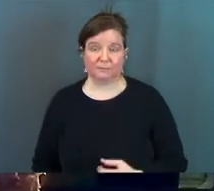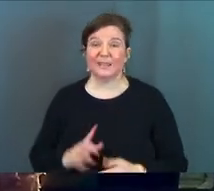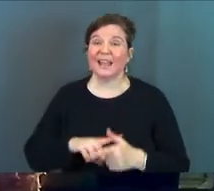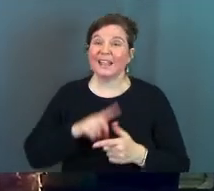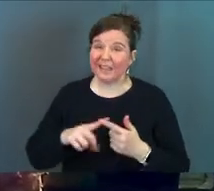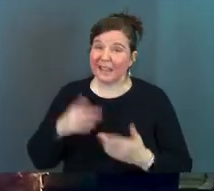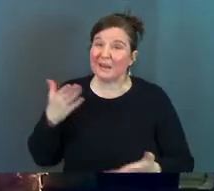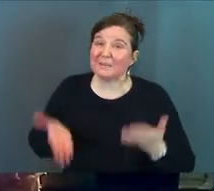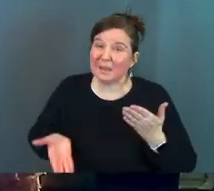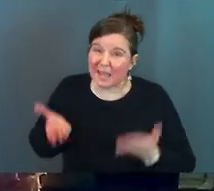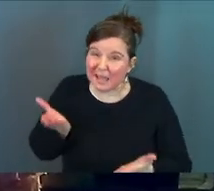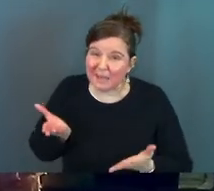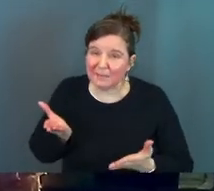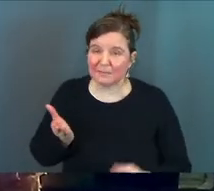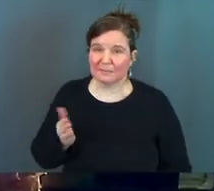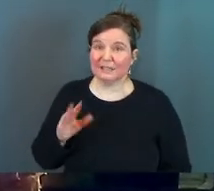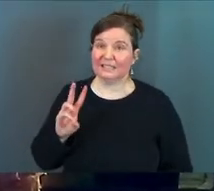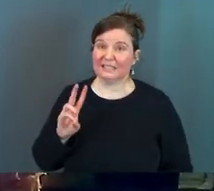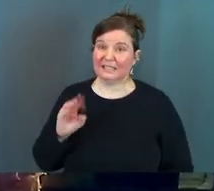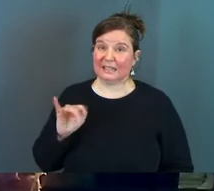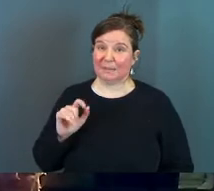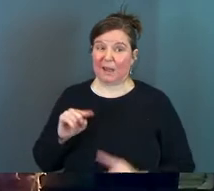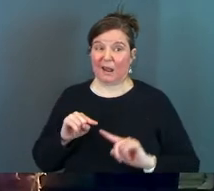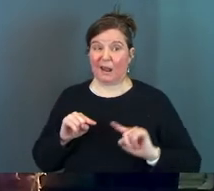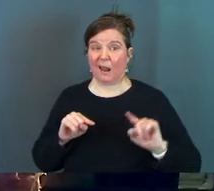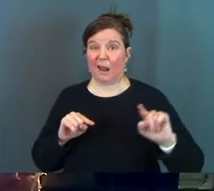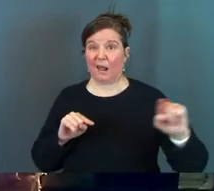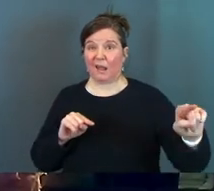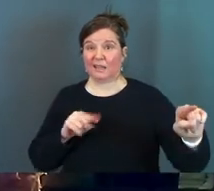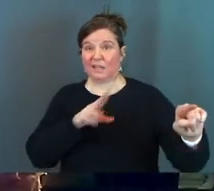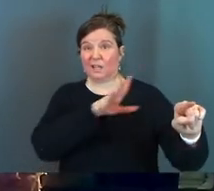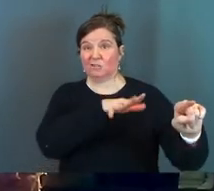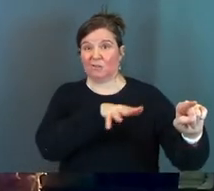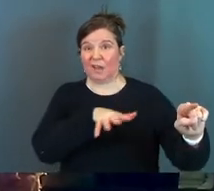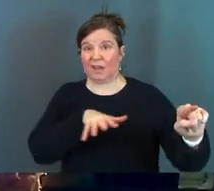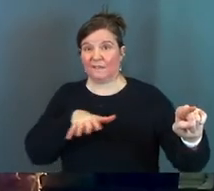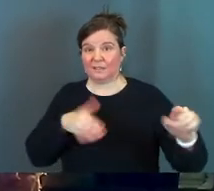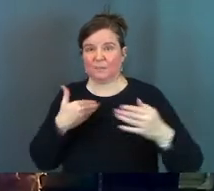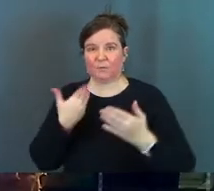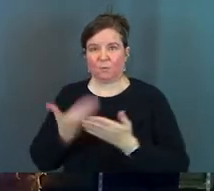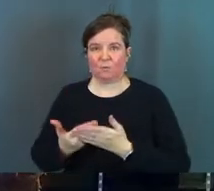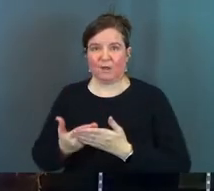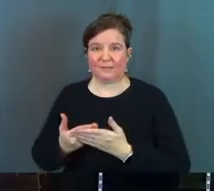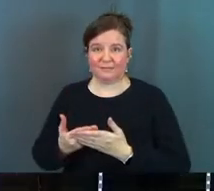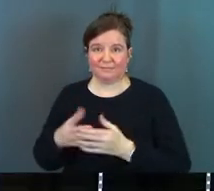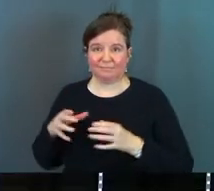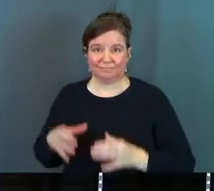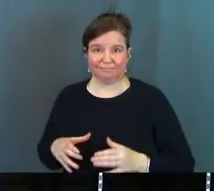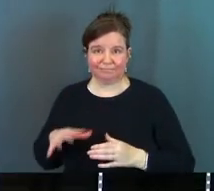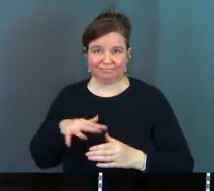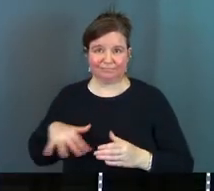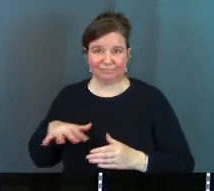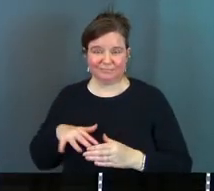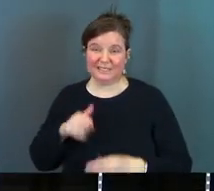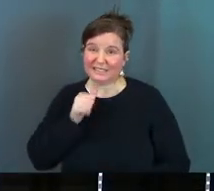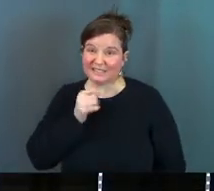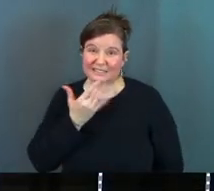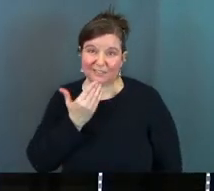then maybe six miles away it travels before it gets to you doesn't taste very good